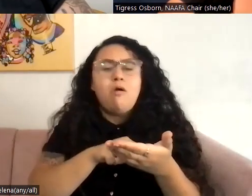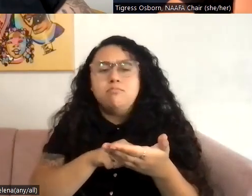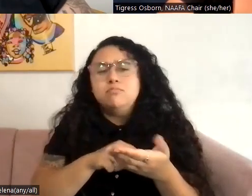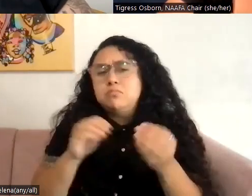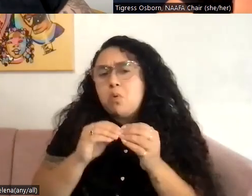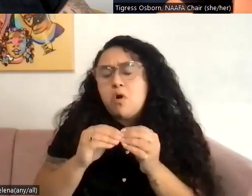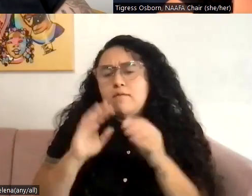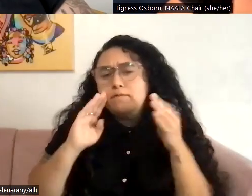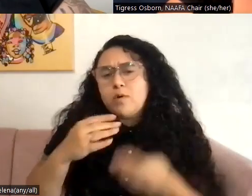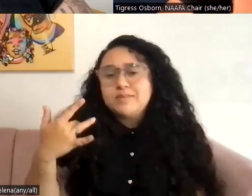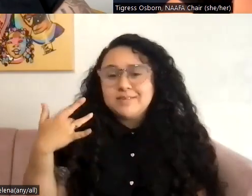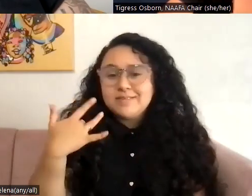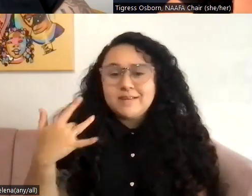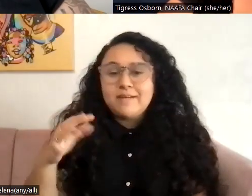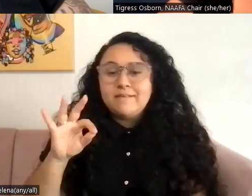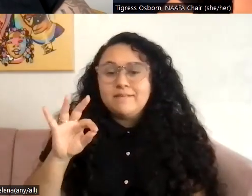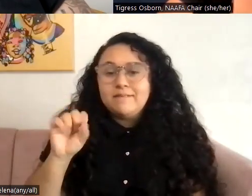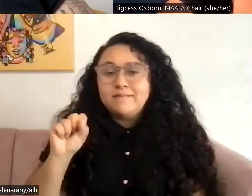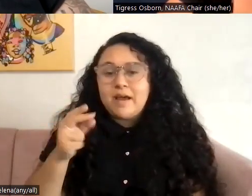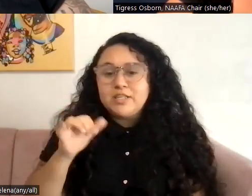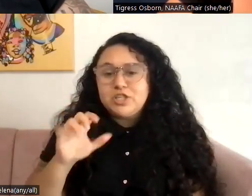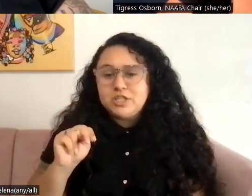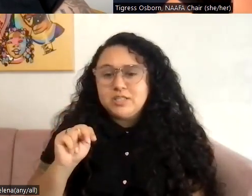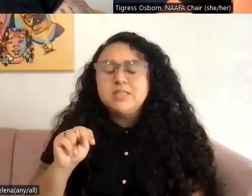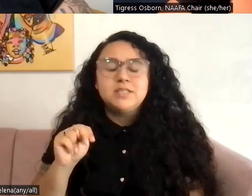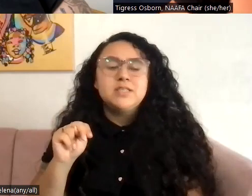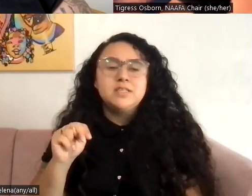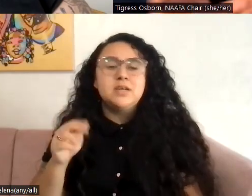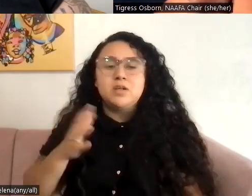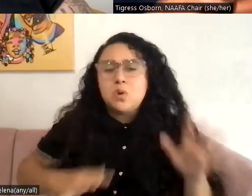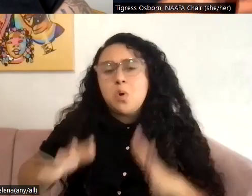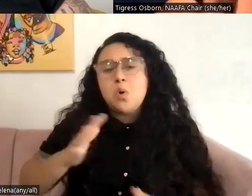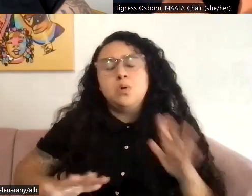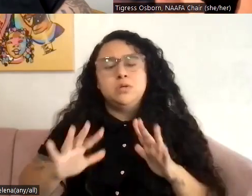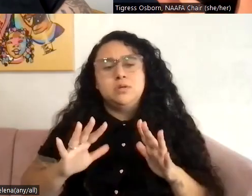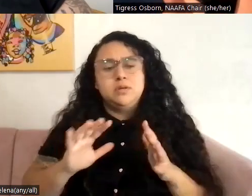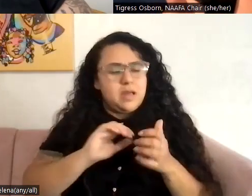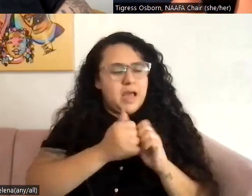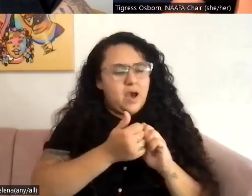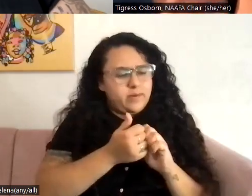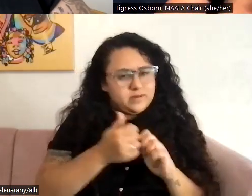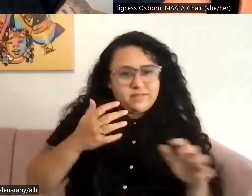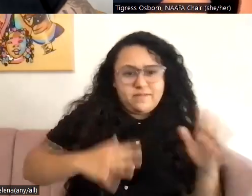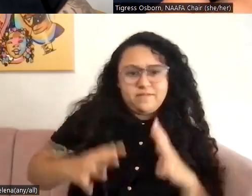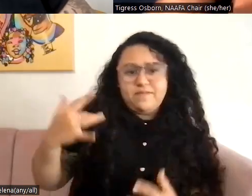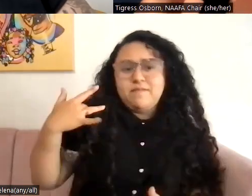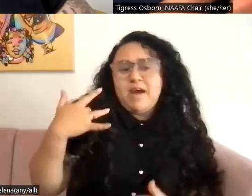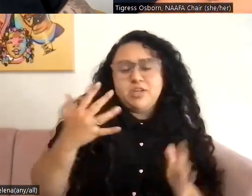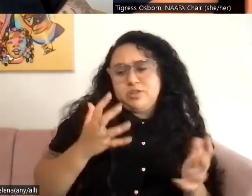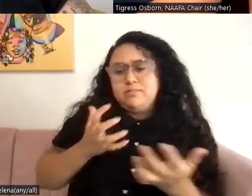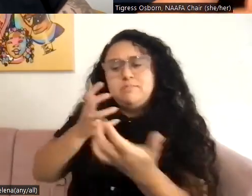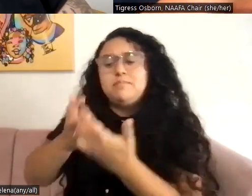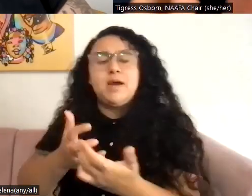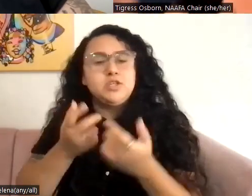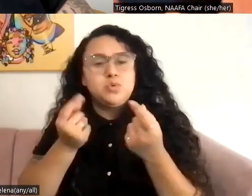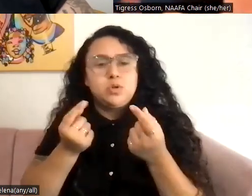presentation and how did you move from, um, well, how does fashion fit in with what you're doing now and how did you move the